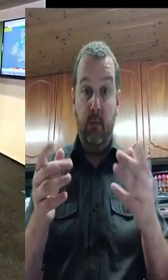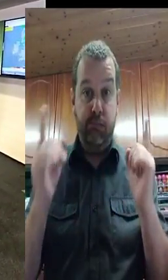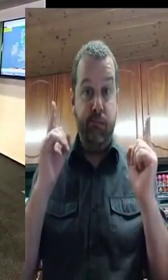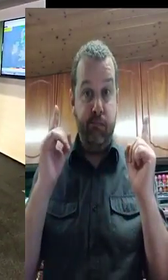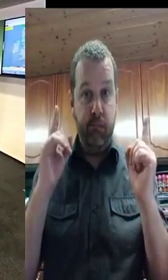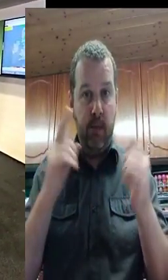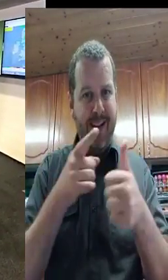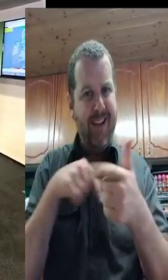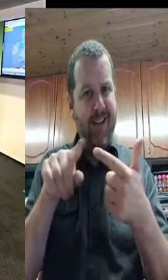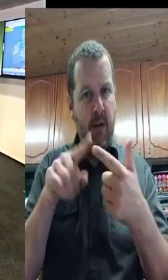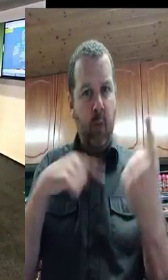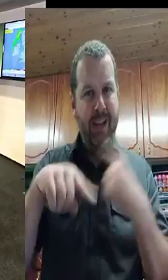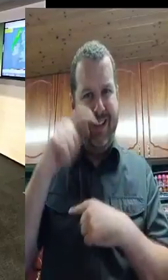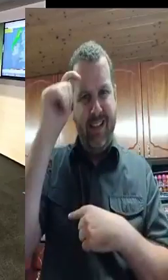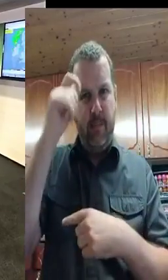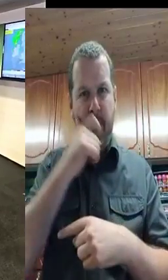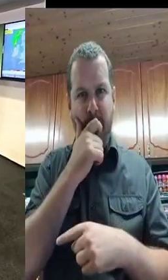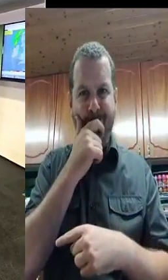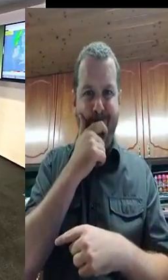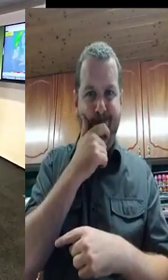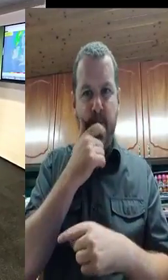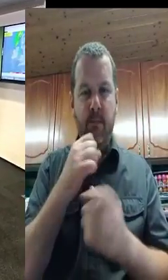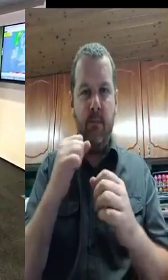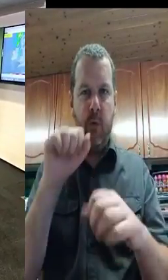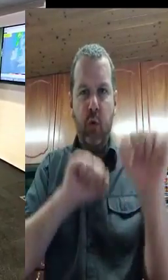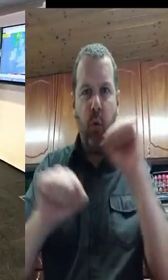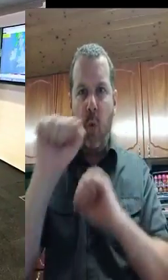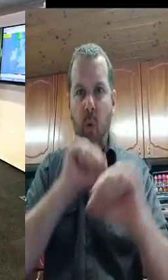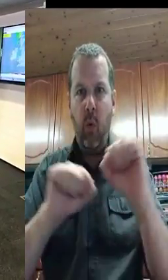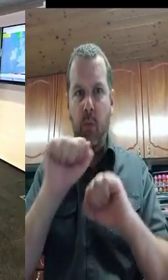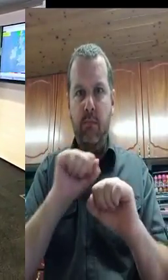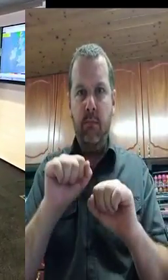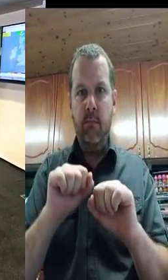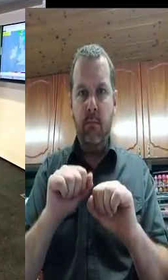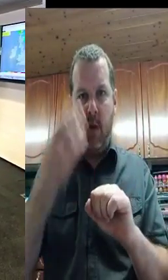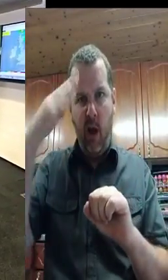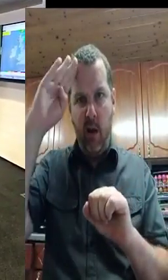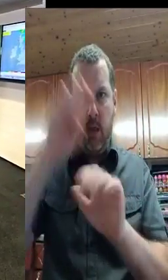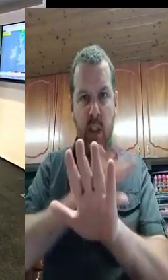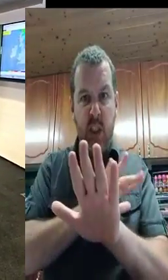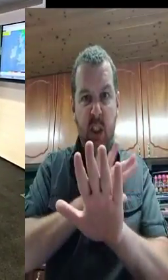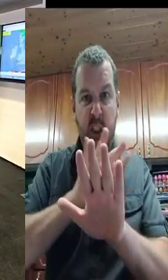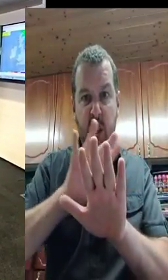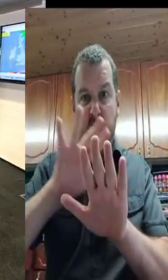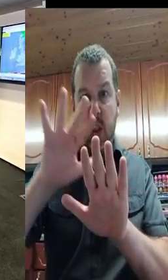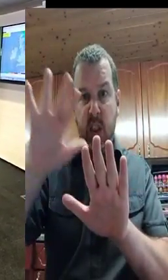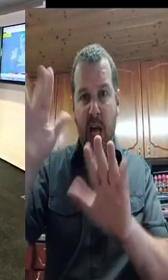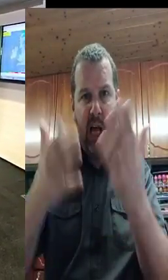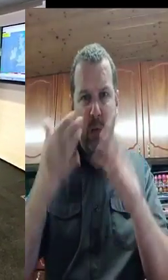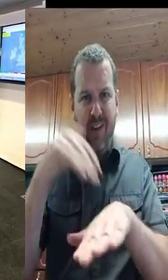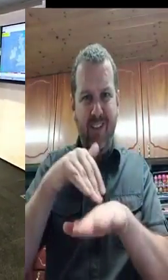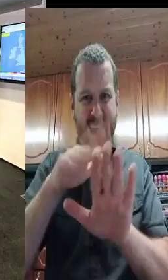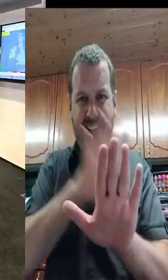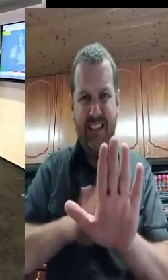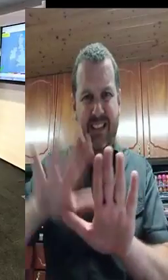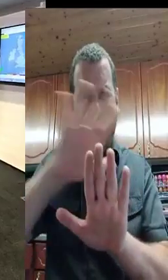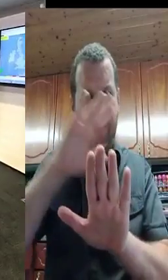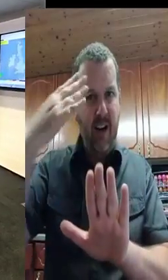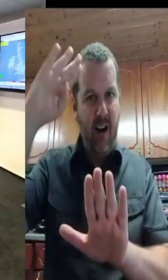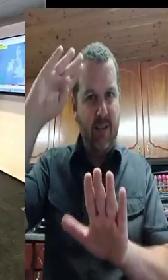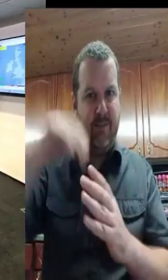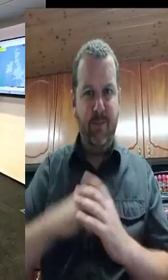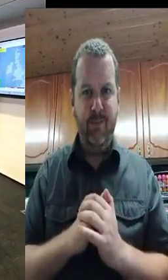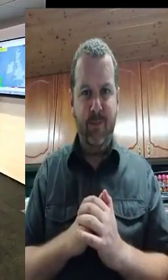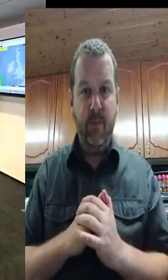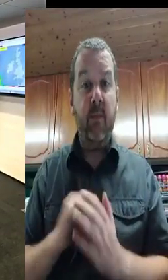the drivers and the contractors operating on our behalf. And the reason we did that was more advisory and should the red weather warning be